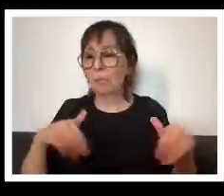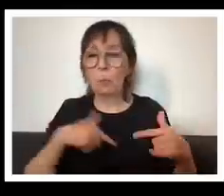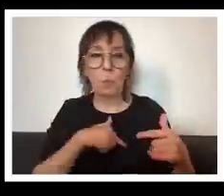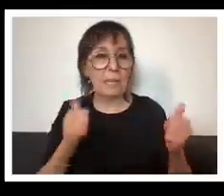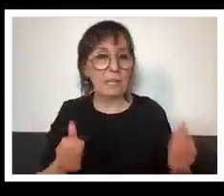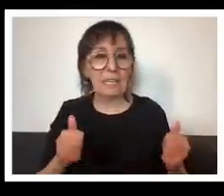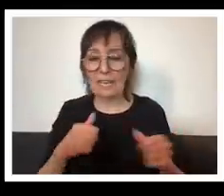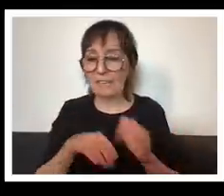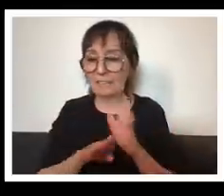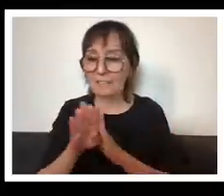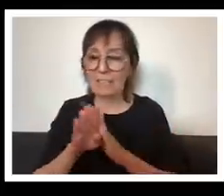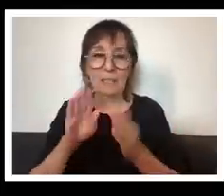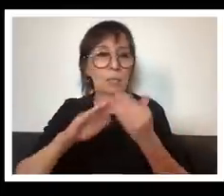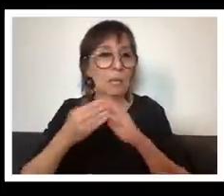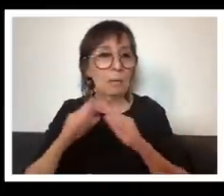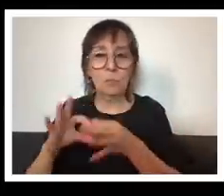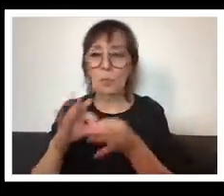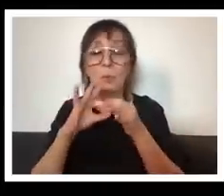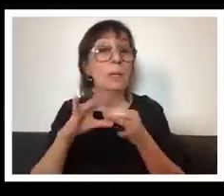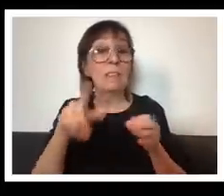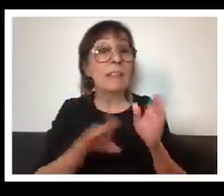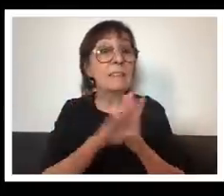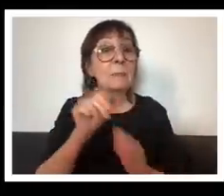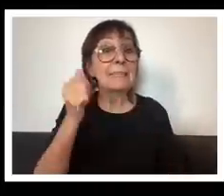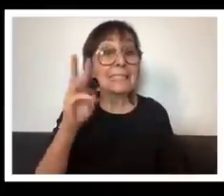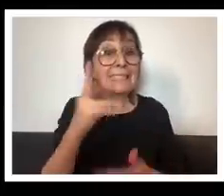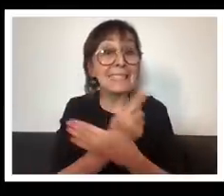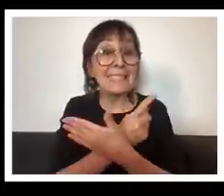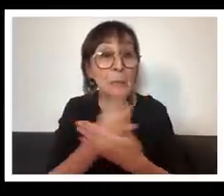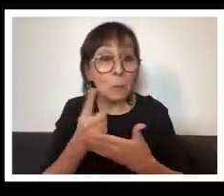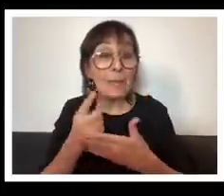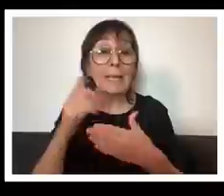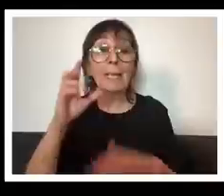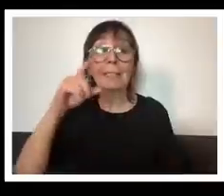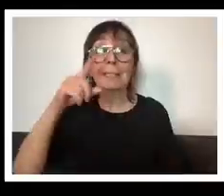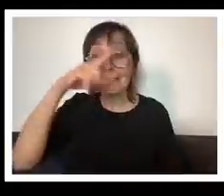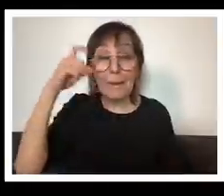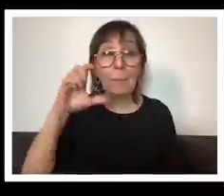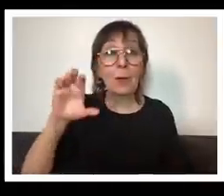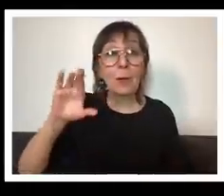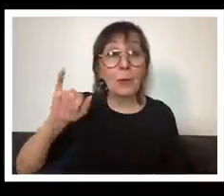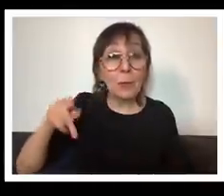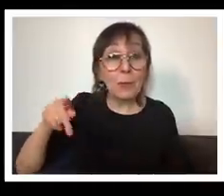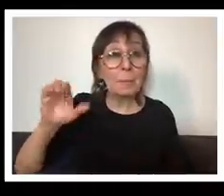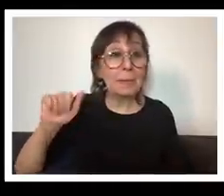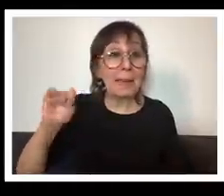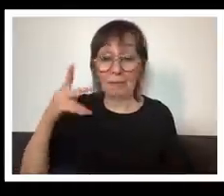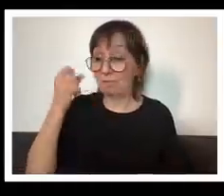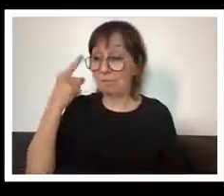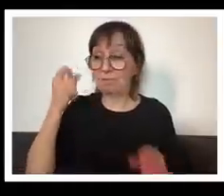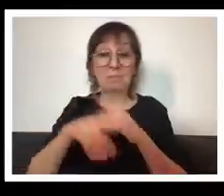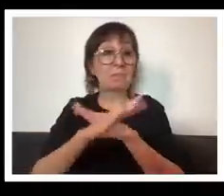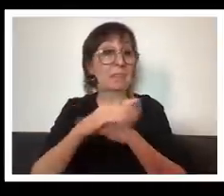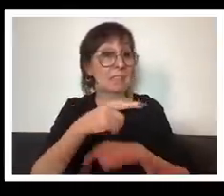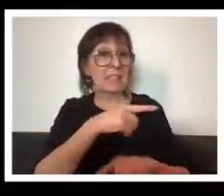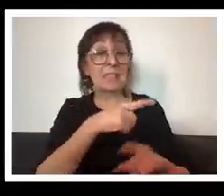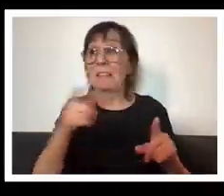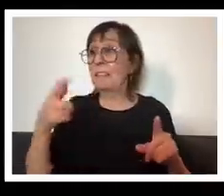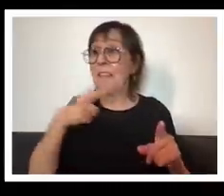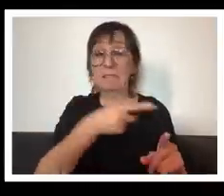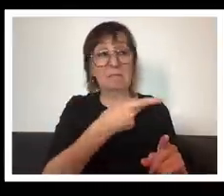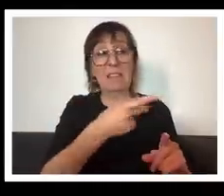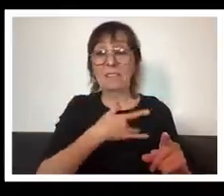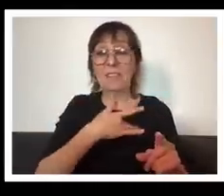inclusive 16 week long summer crip camp um that was all virtual and they said we think we can get 500